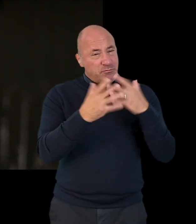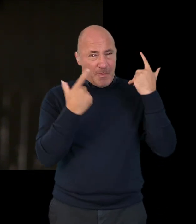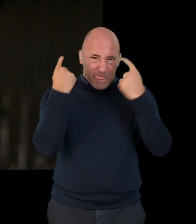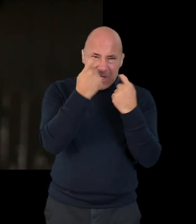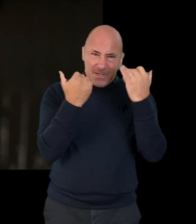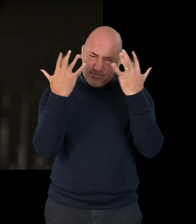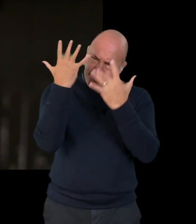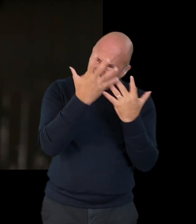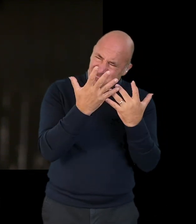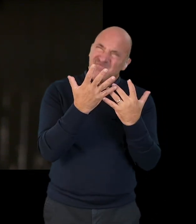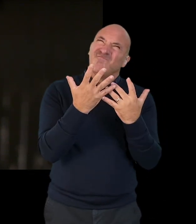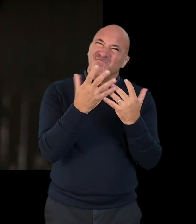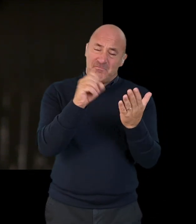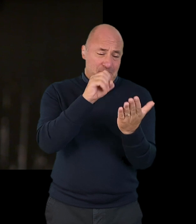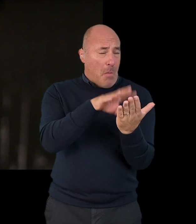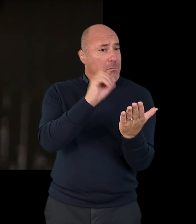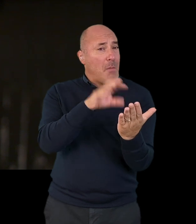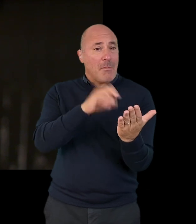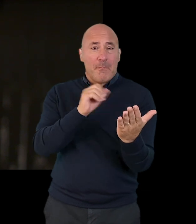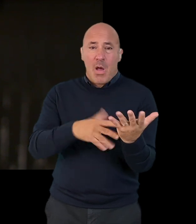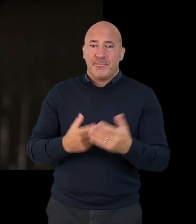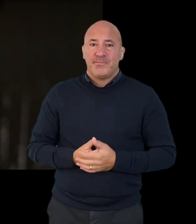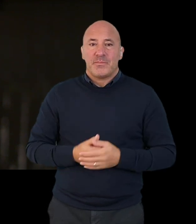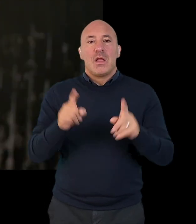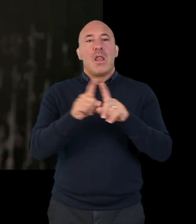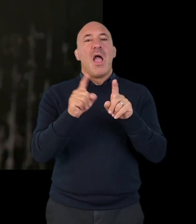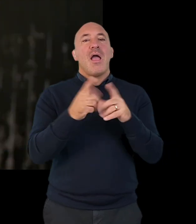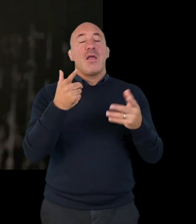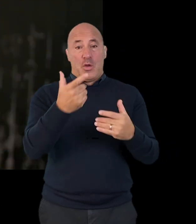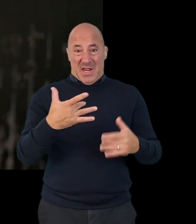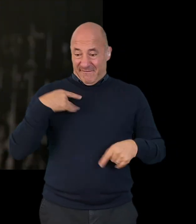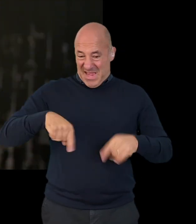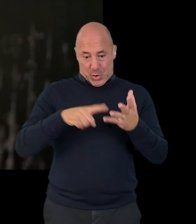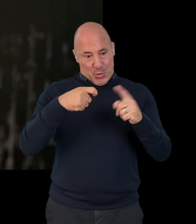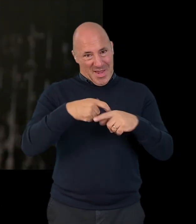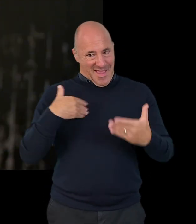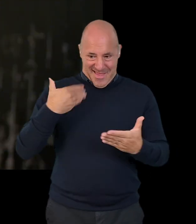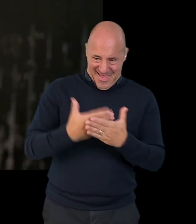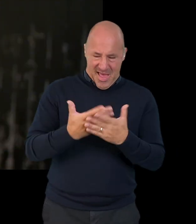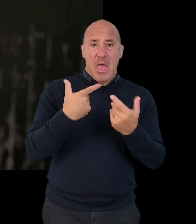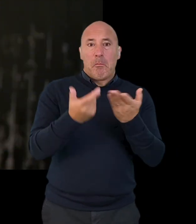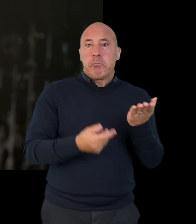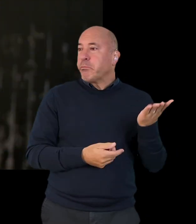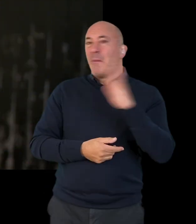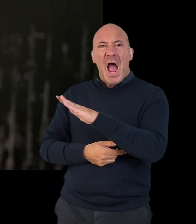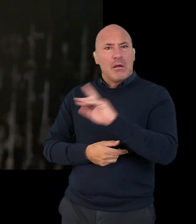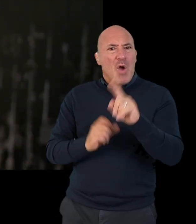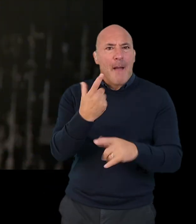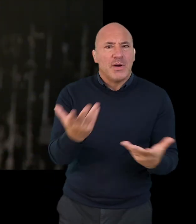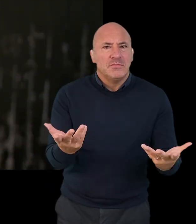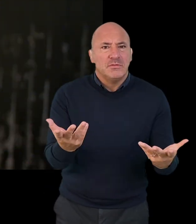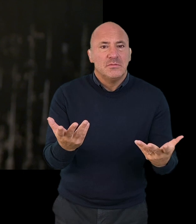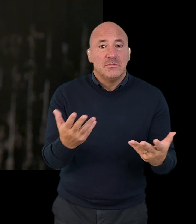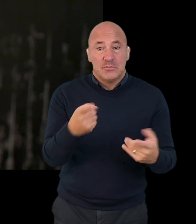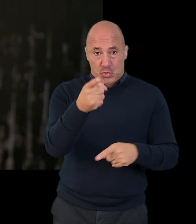You need to discuss, think about it and discuss this in your statement. What would happen to you if you went back now that you've lived